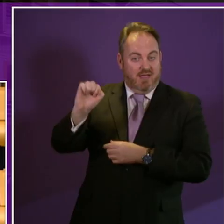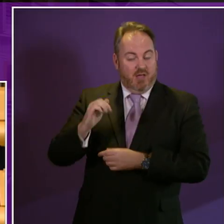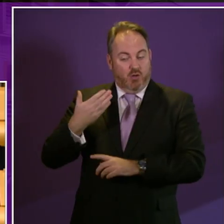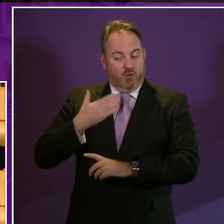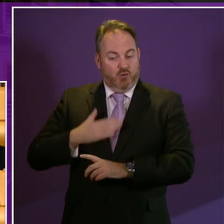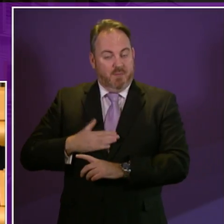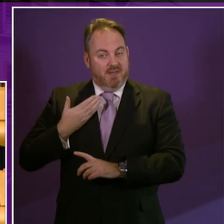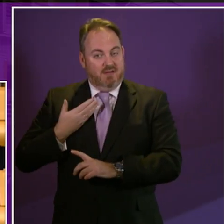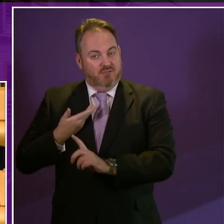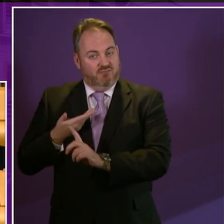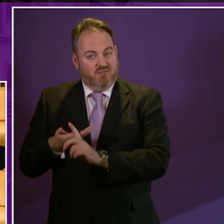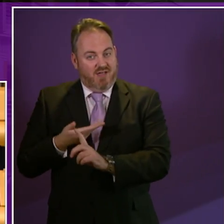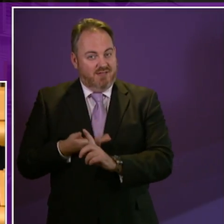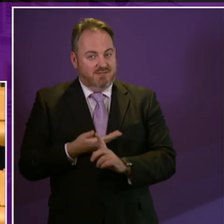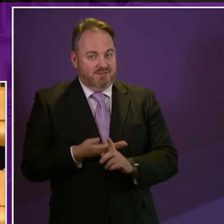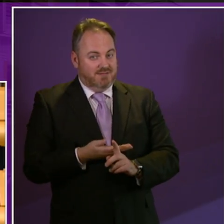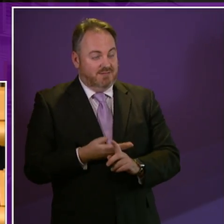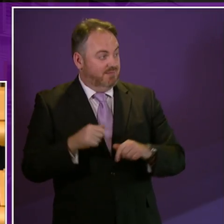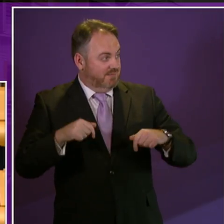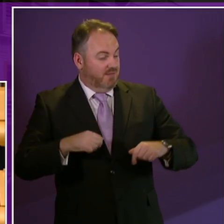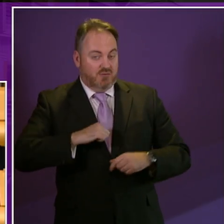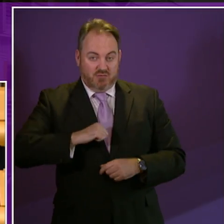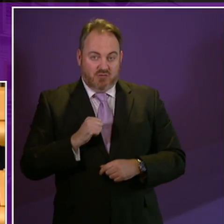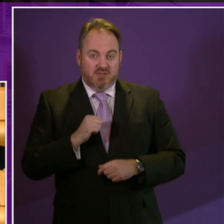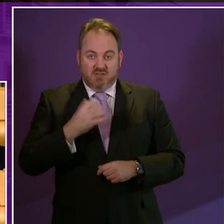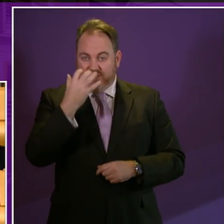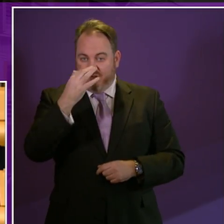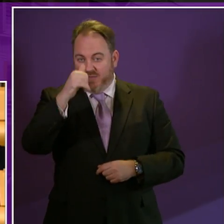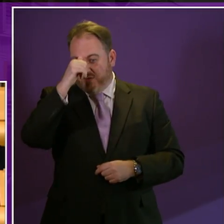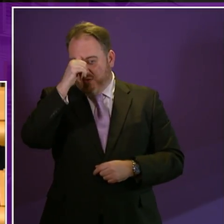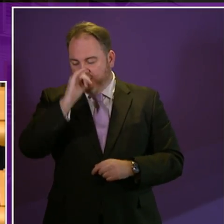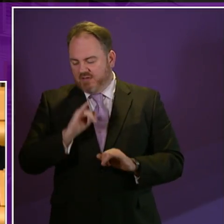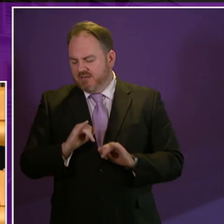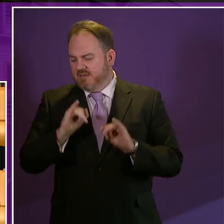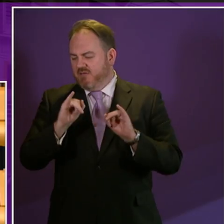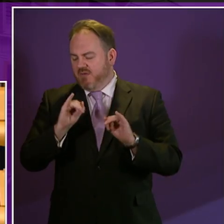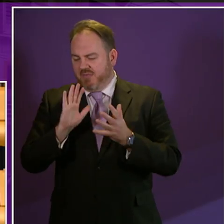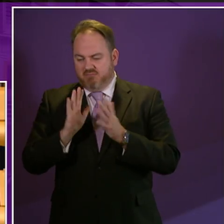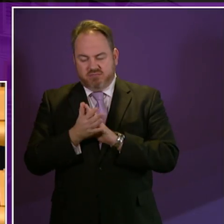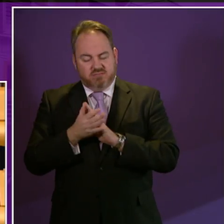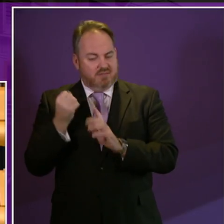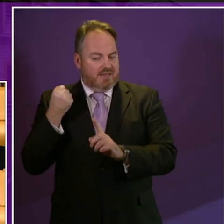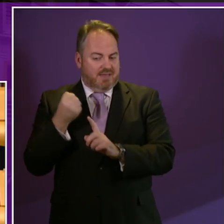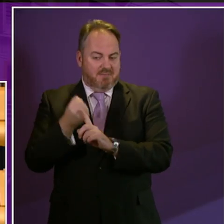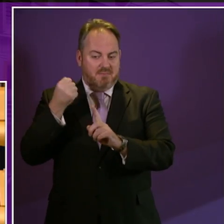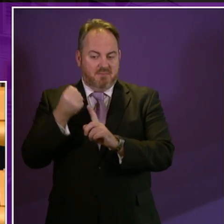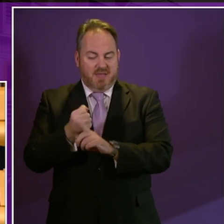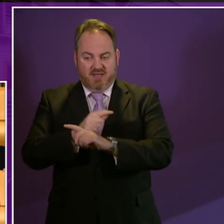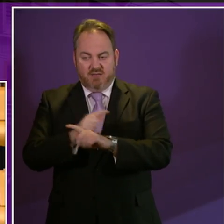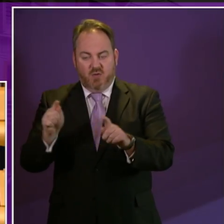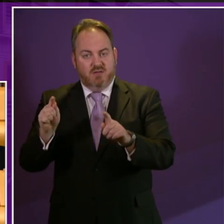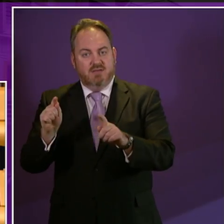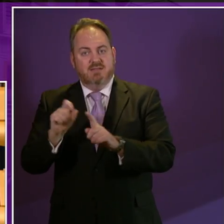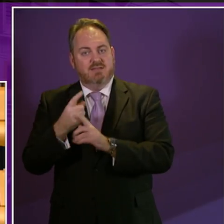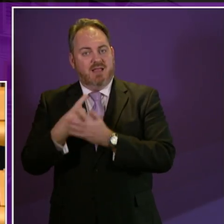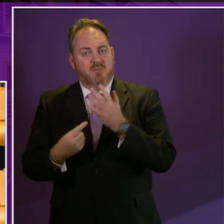rights I accept that the Scottish government recognises the terrible impact of these cuts and has made some positive first moves